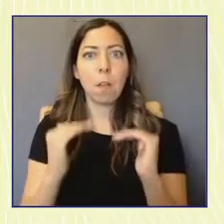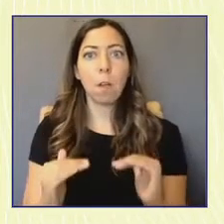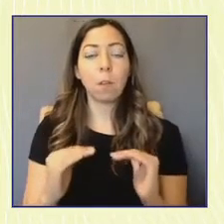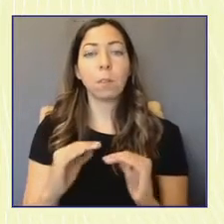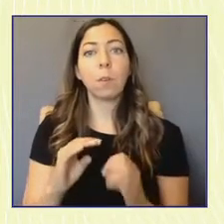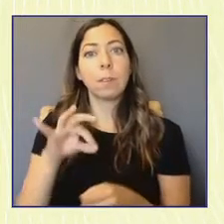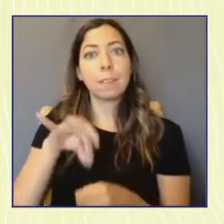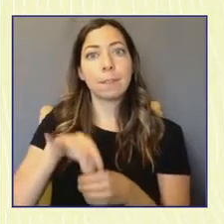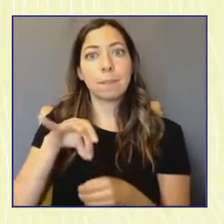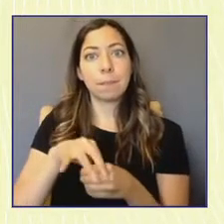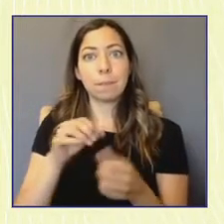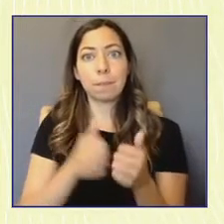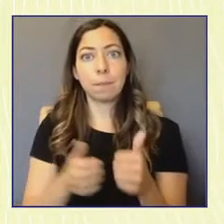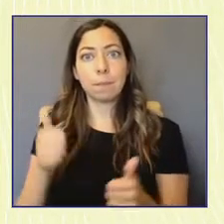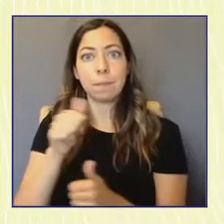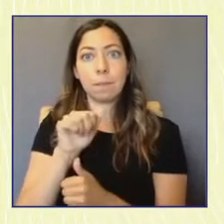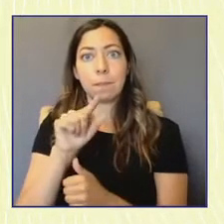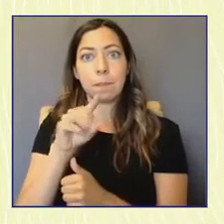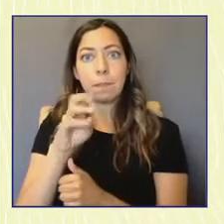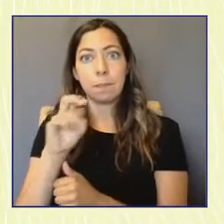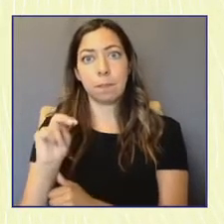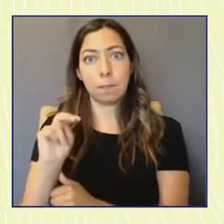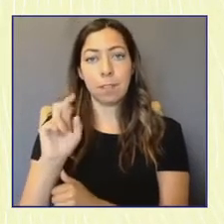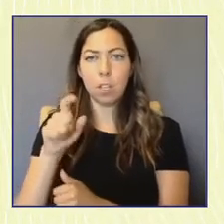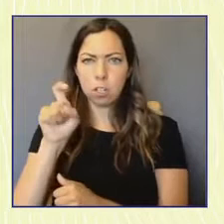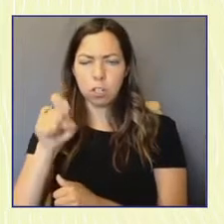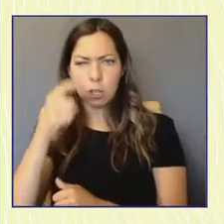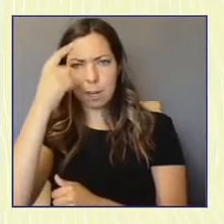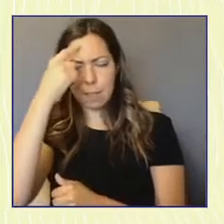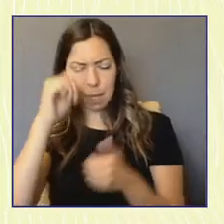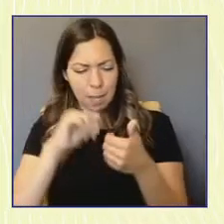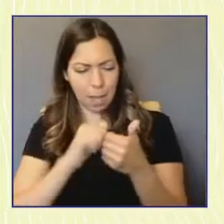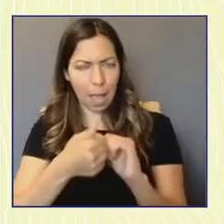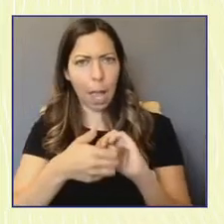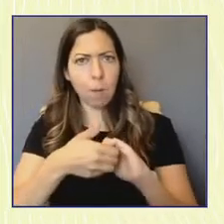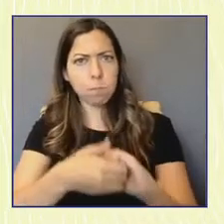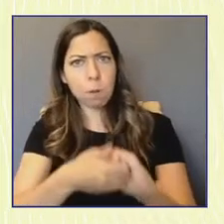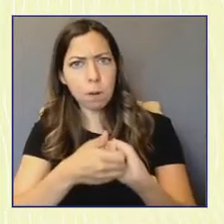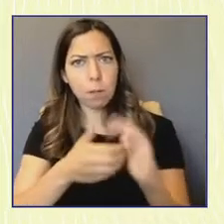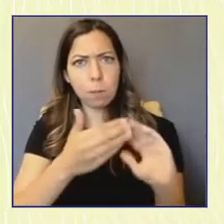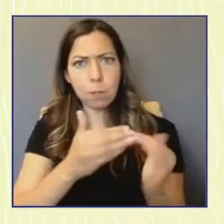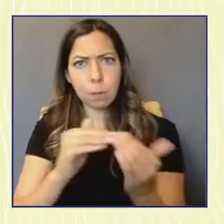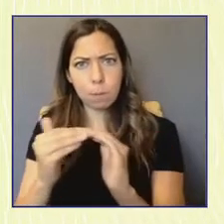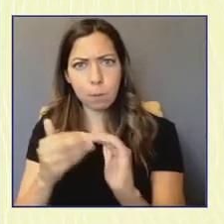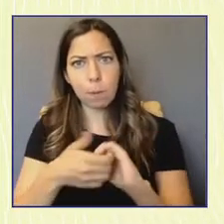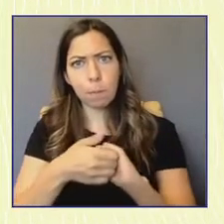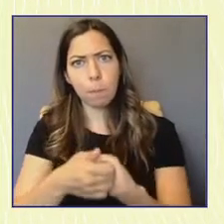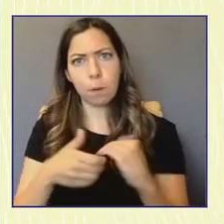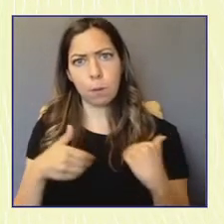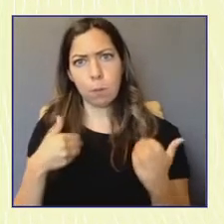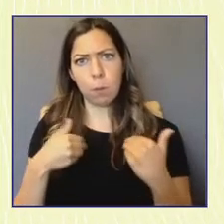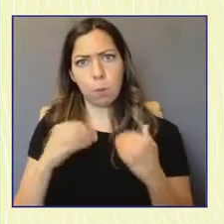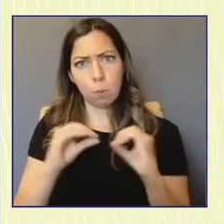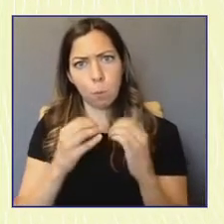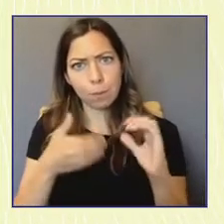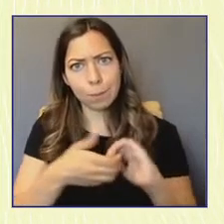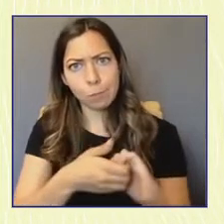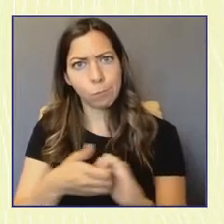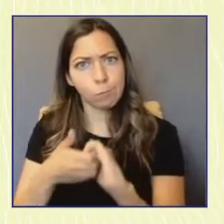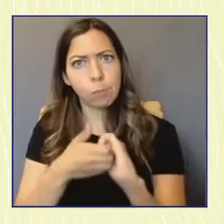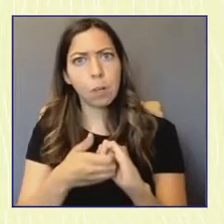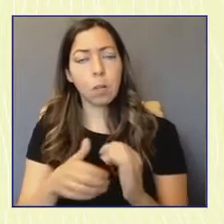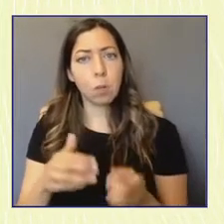think about how to partner with communities, with youth organizations, and with schools to make sure that information about